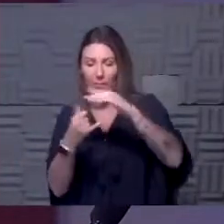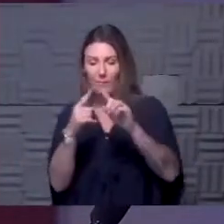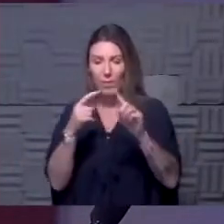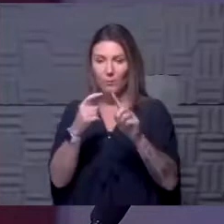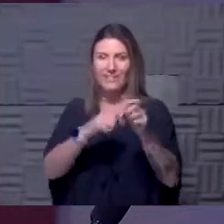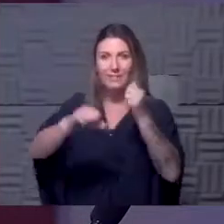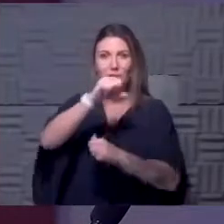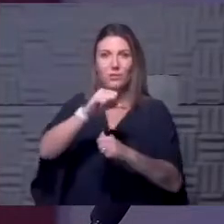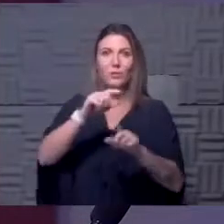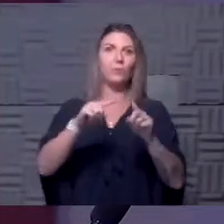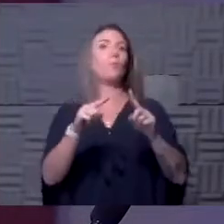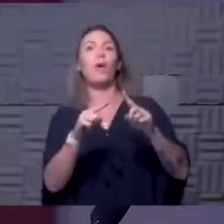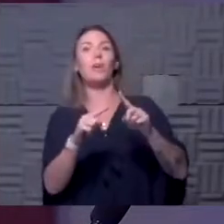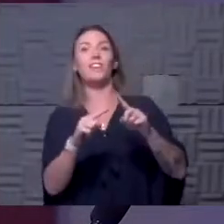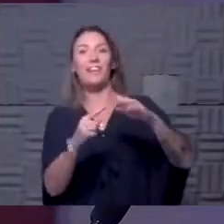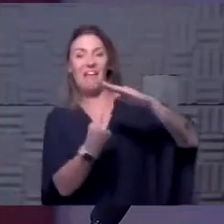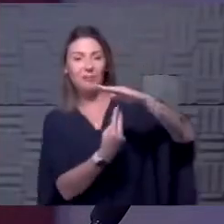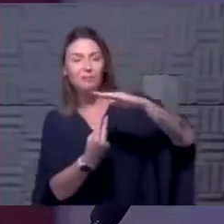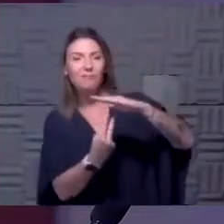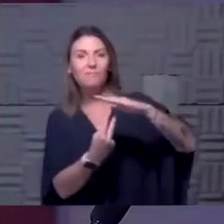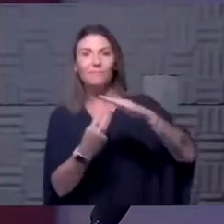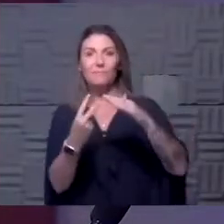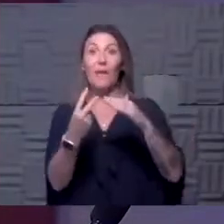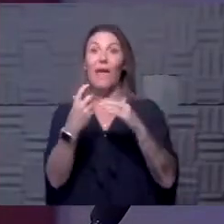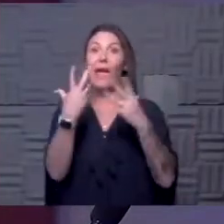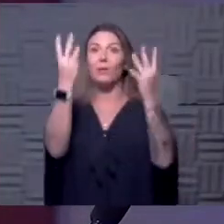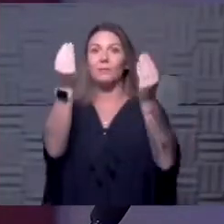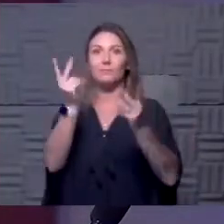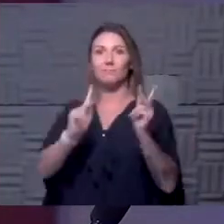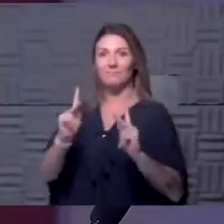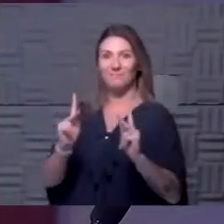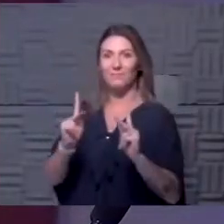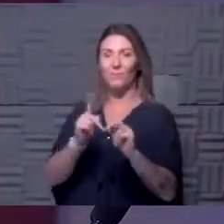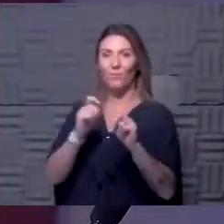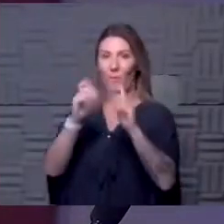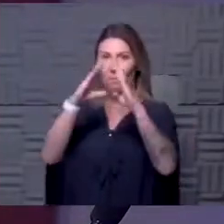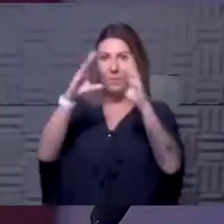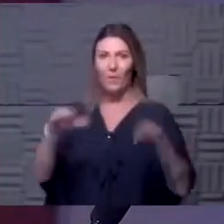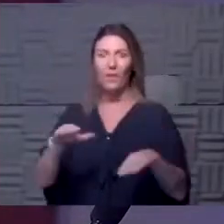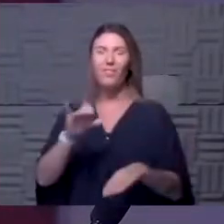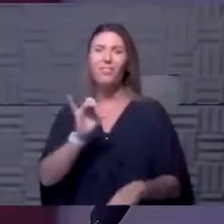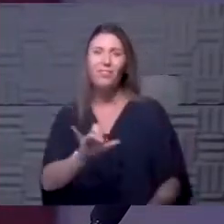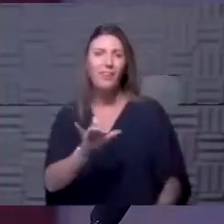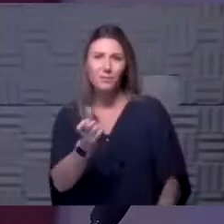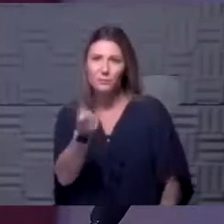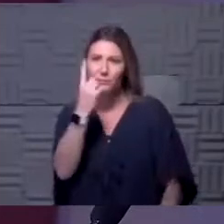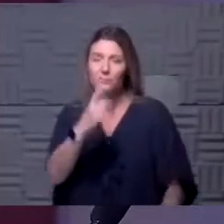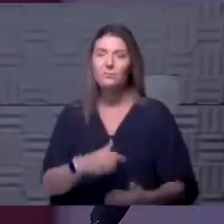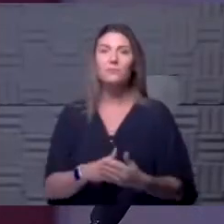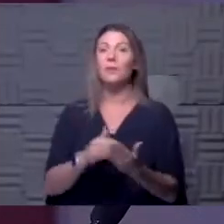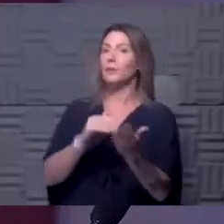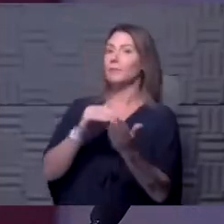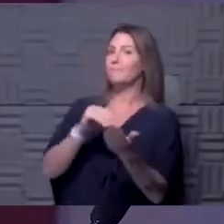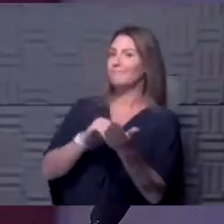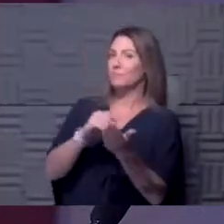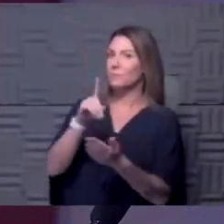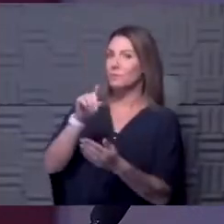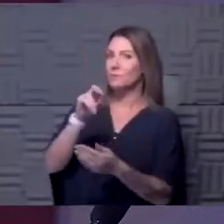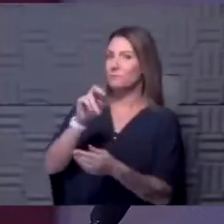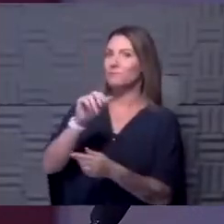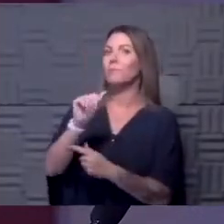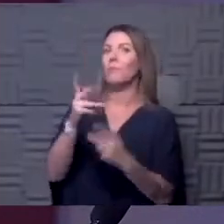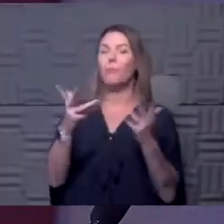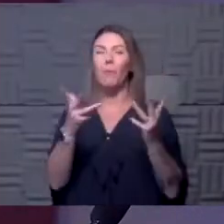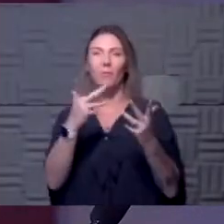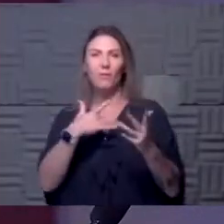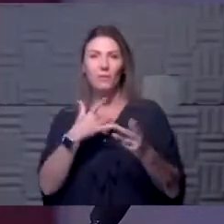isolate from those outside the household. And that's, I think, very reasonable. I know, Dana, you may feel differently, but there's